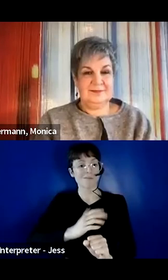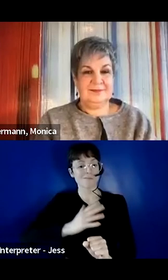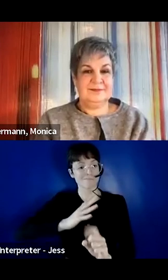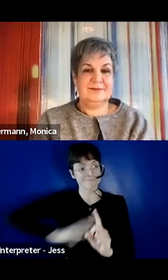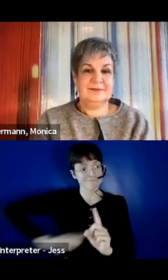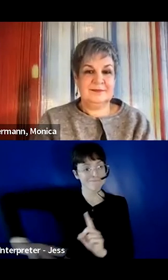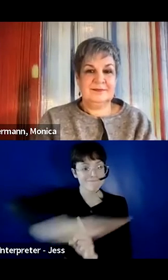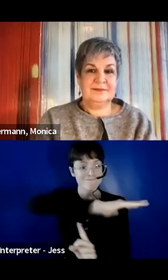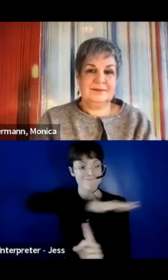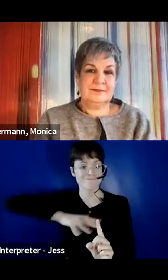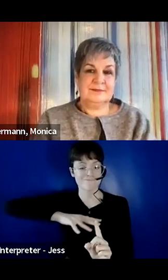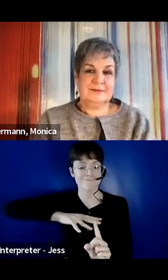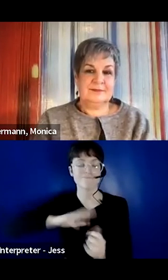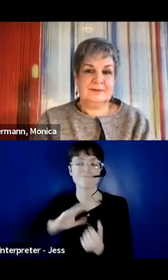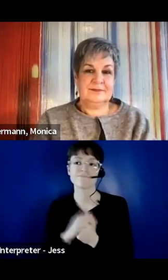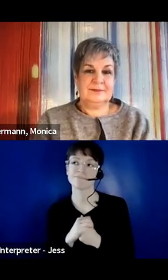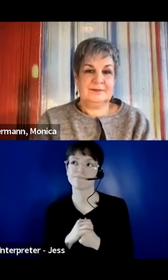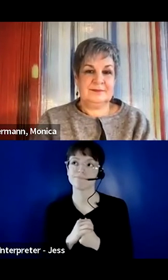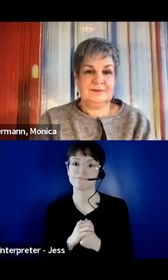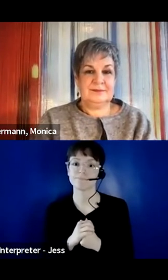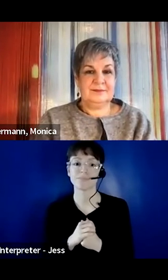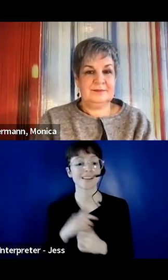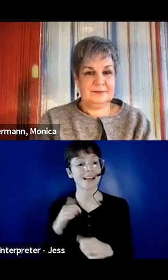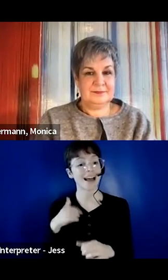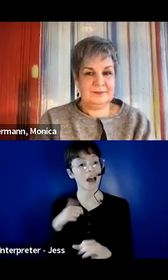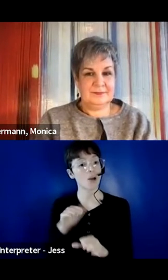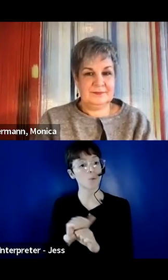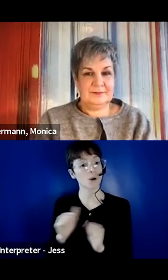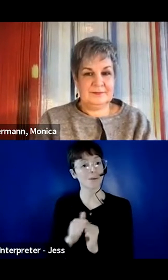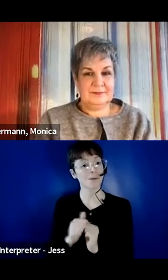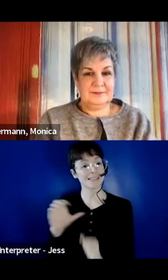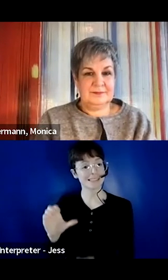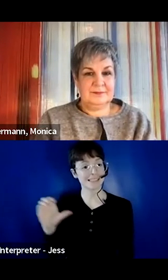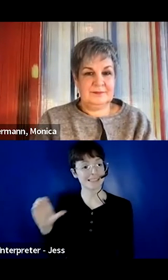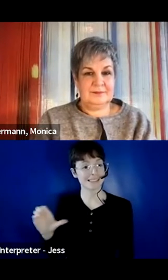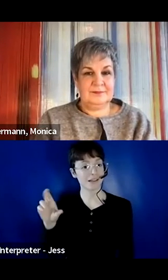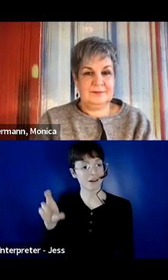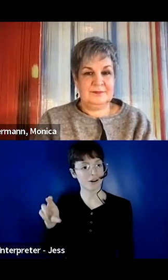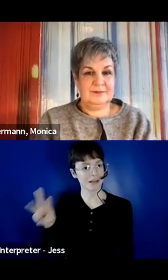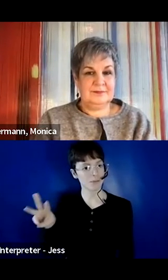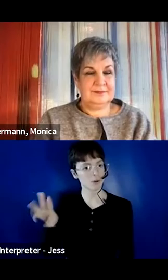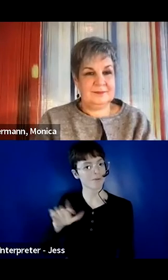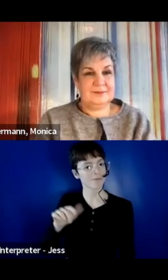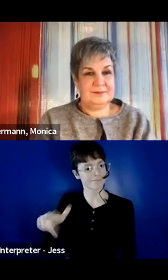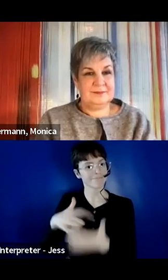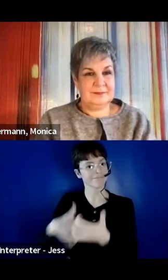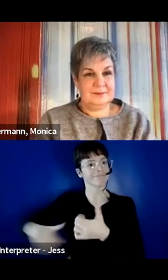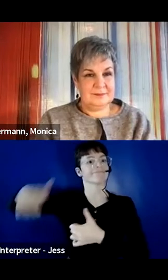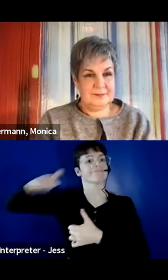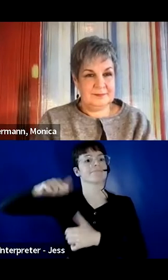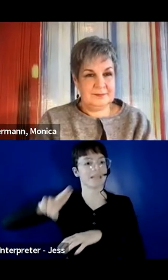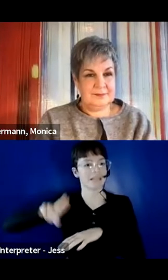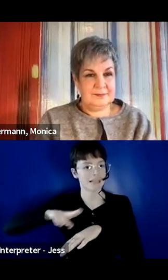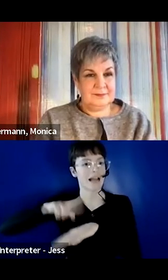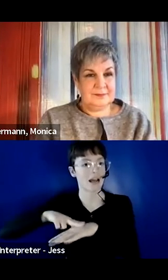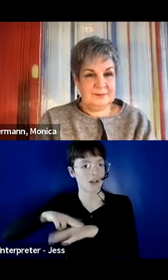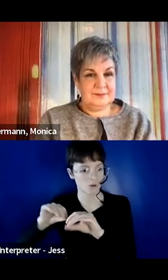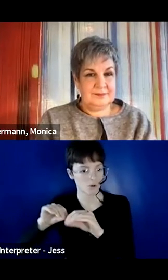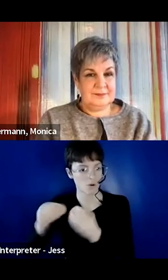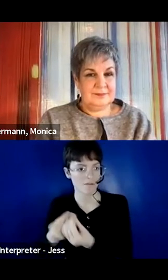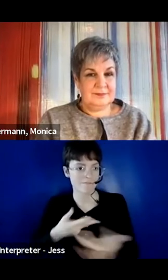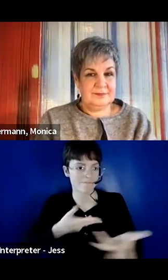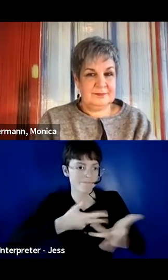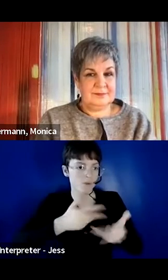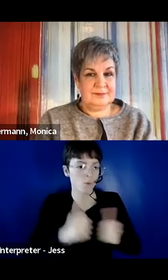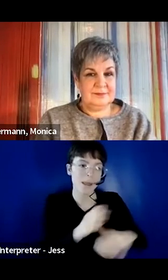you know, and working with CCRW, a national organization that works with both business employers, as well